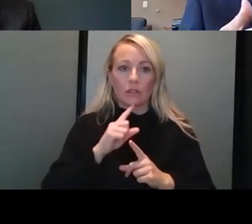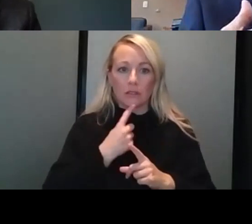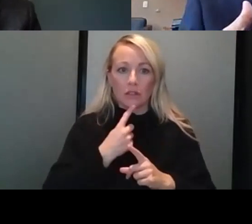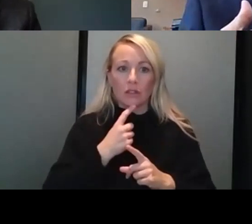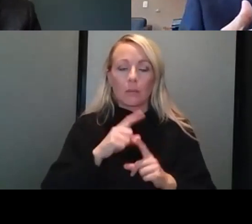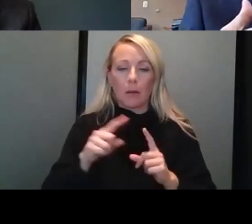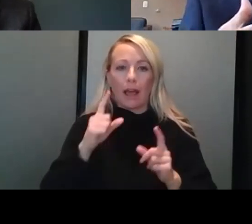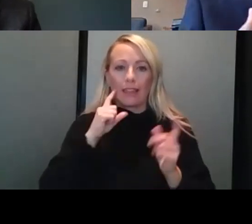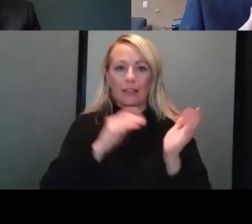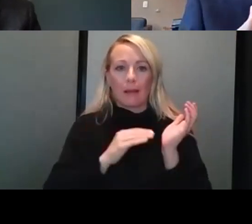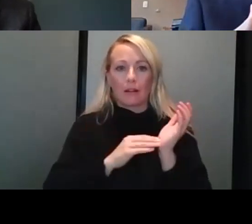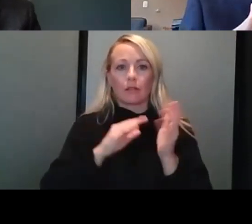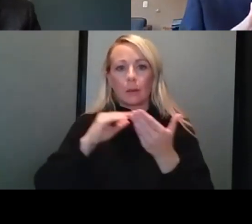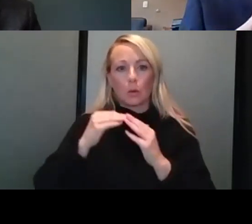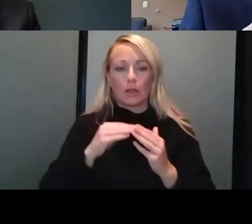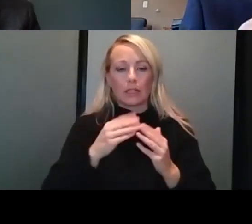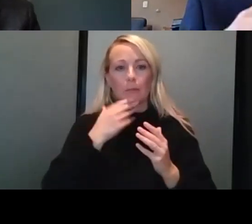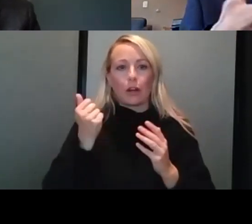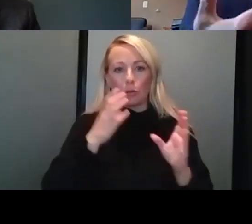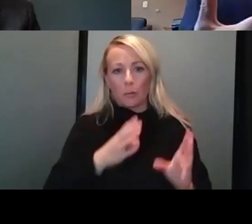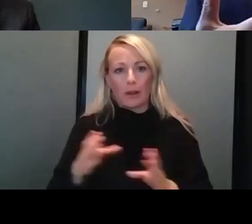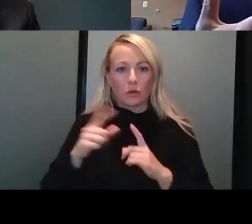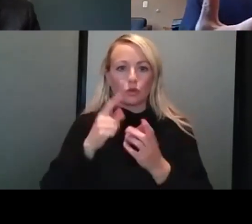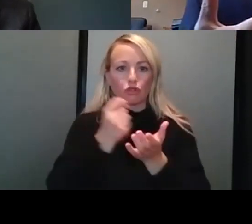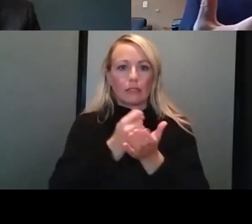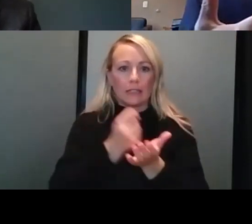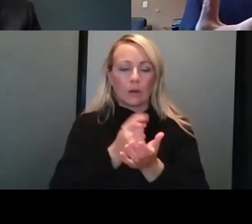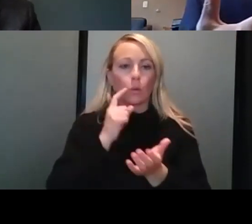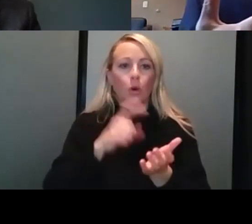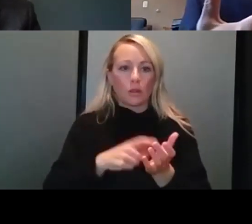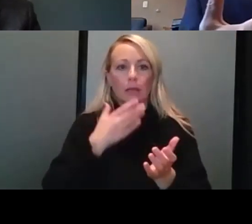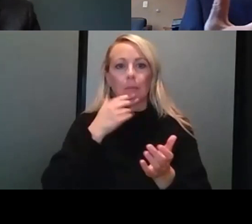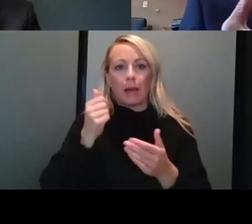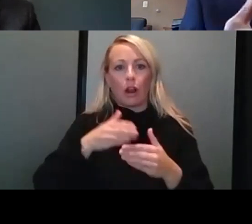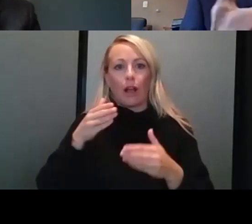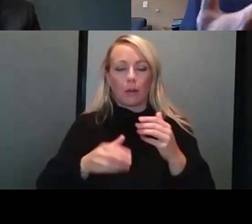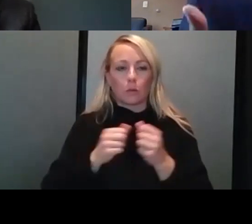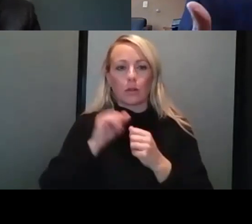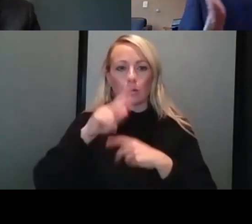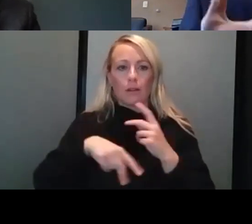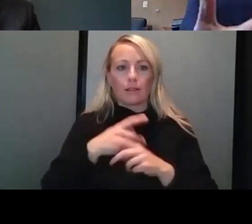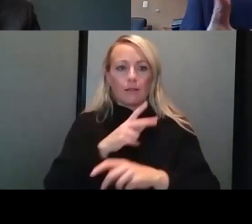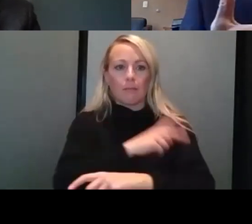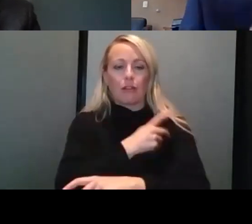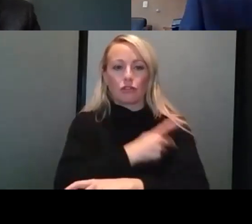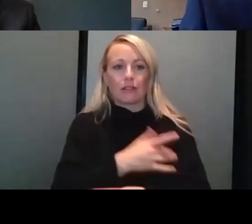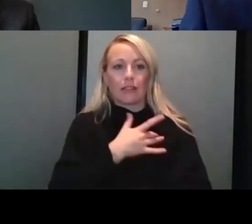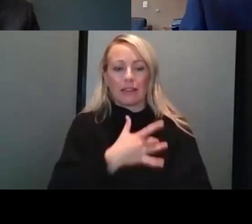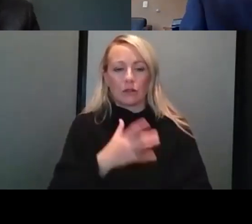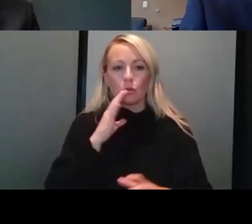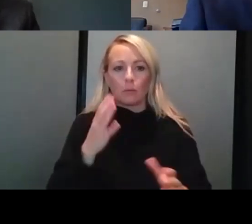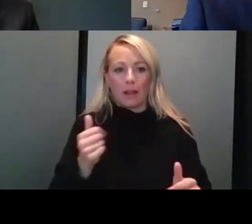prepared to treat. And so, you know, we're seeing better outcomes with those type of patients where they tend to do better, get off the bend.